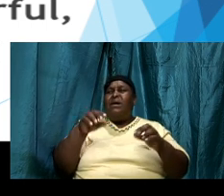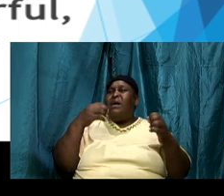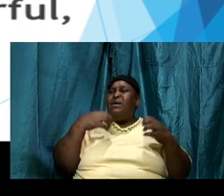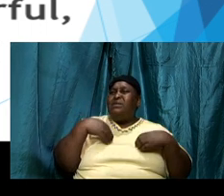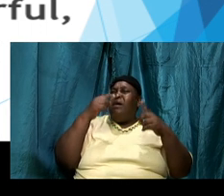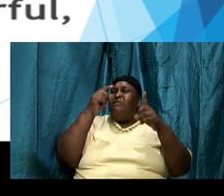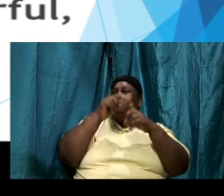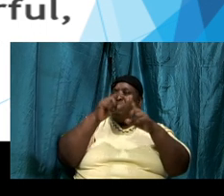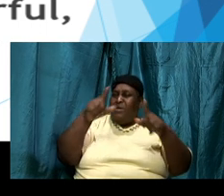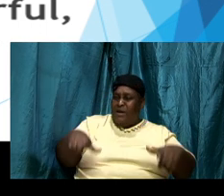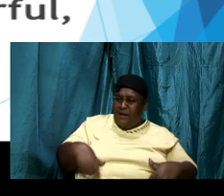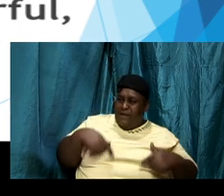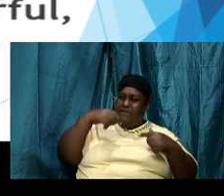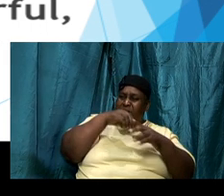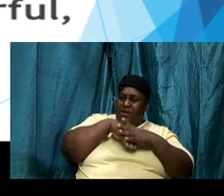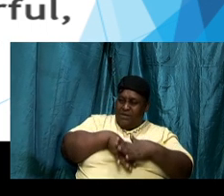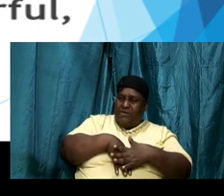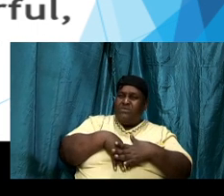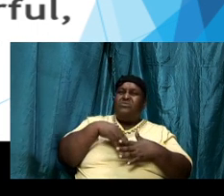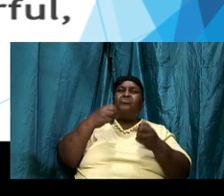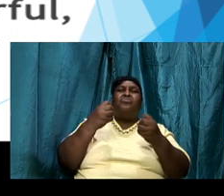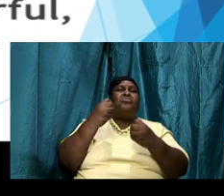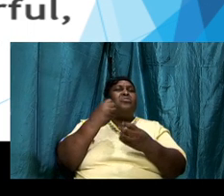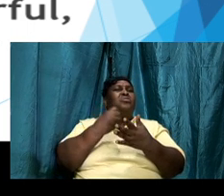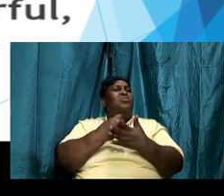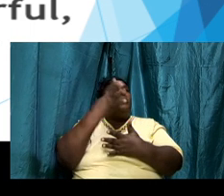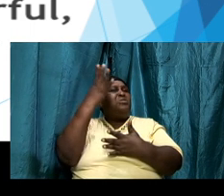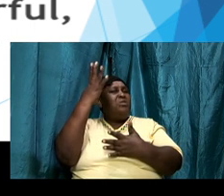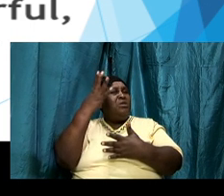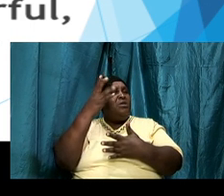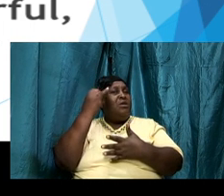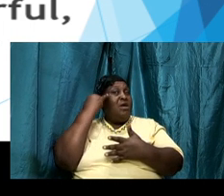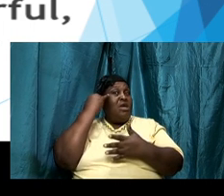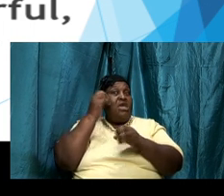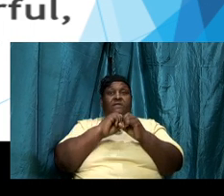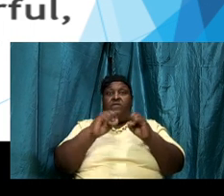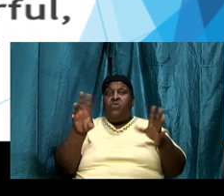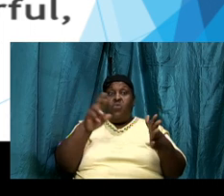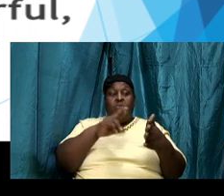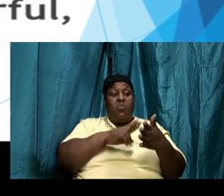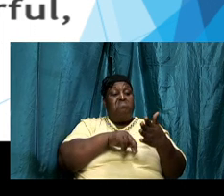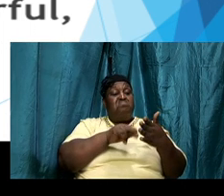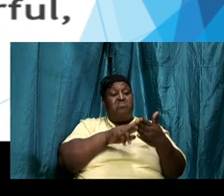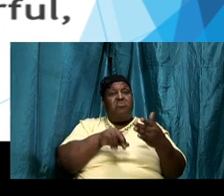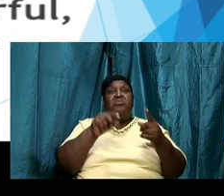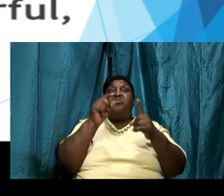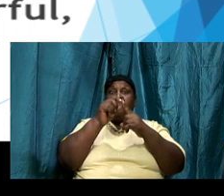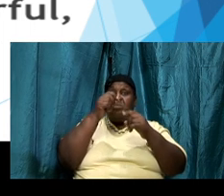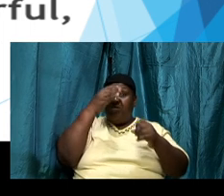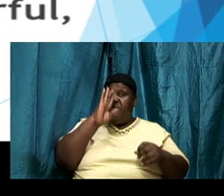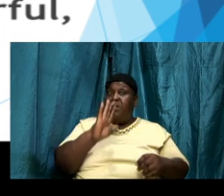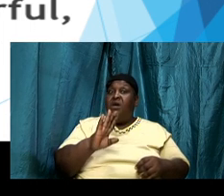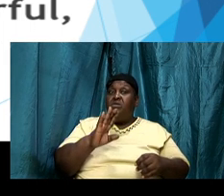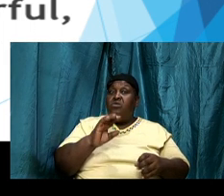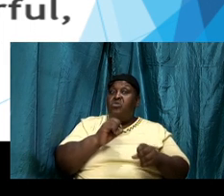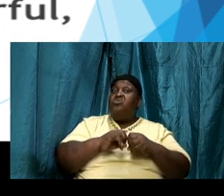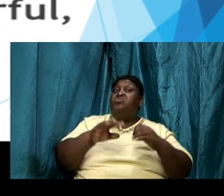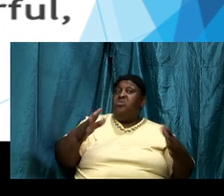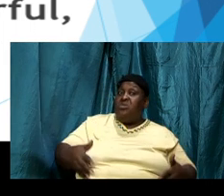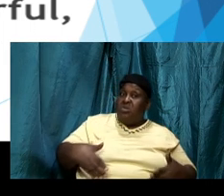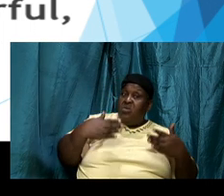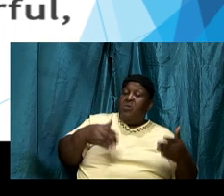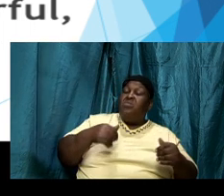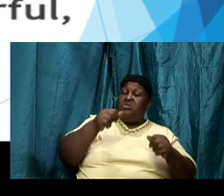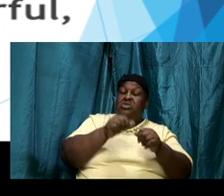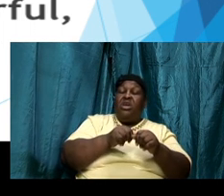if we don't read the word and so I encourage every saint of God to read